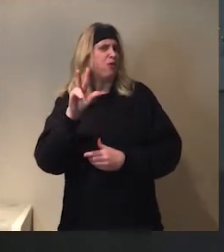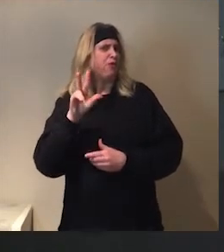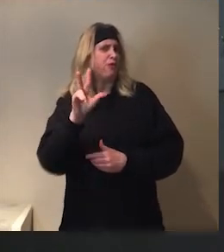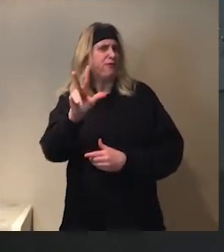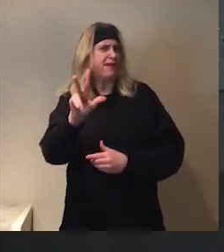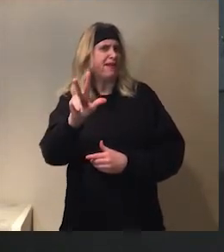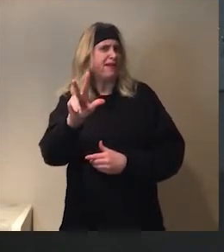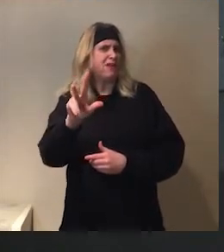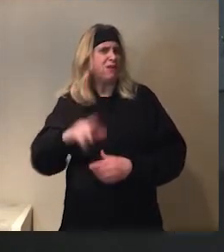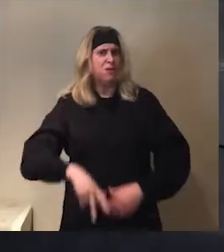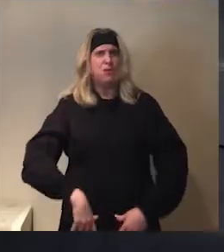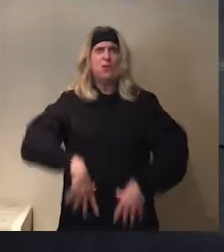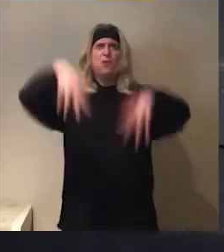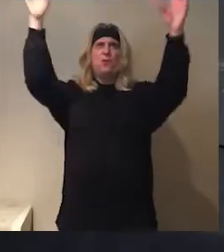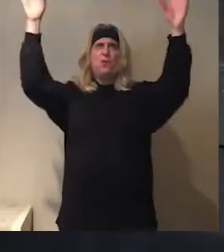Three.